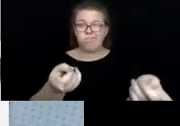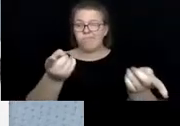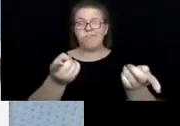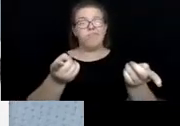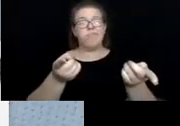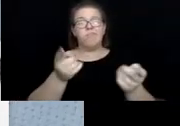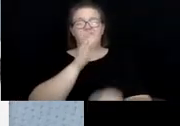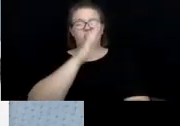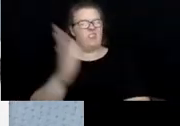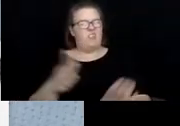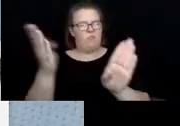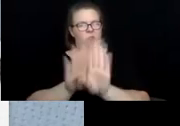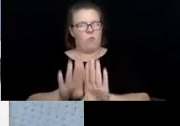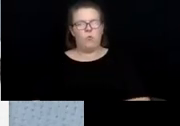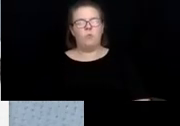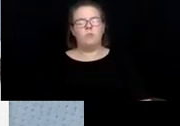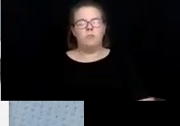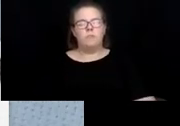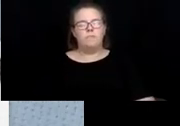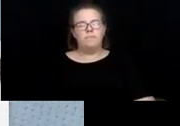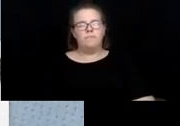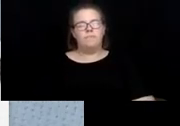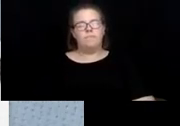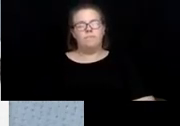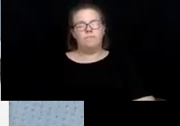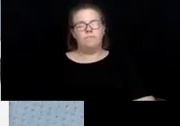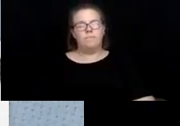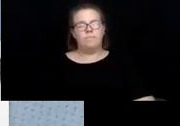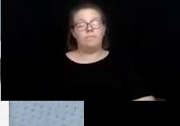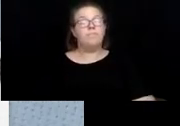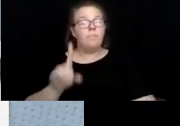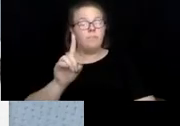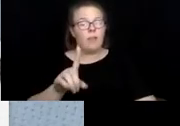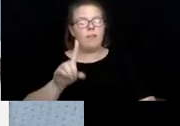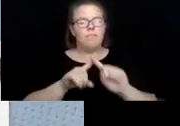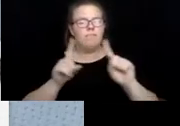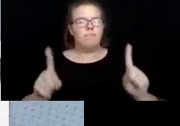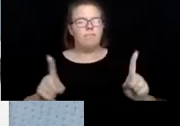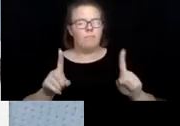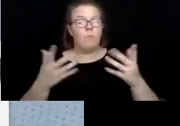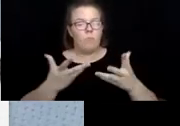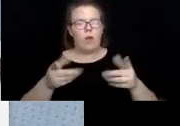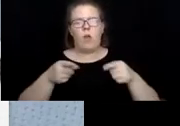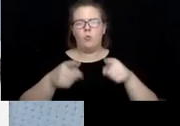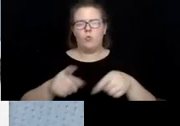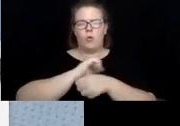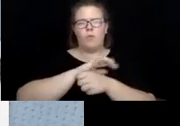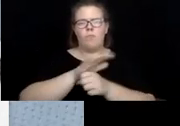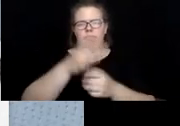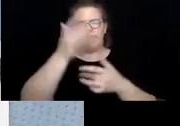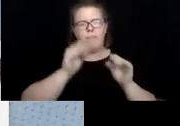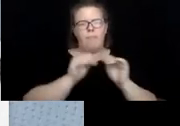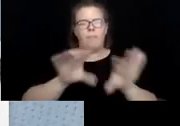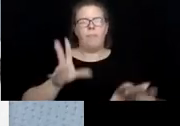way through the pandemic. Really, the only difference is during the pandemic, when people call to